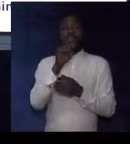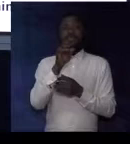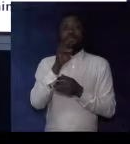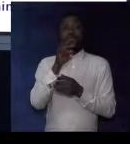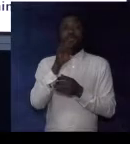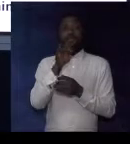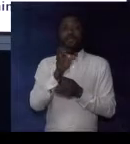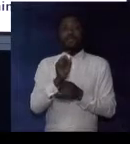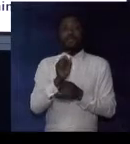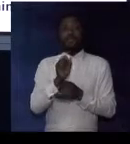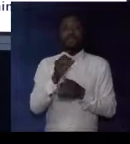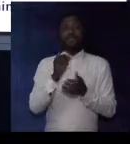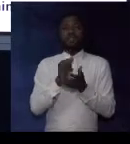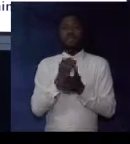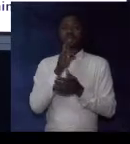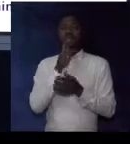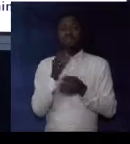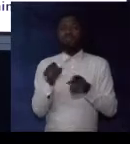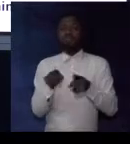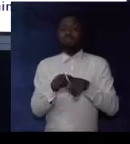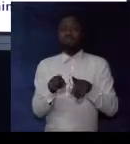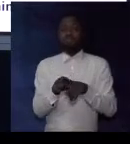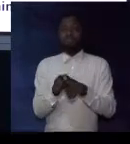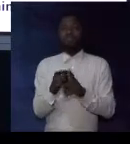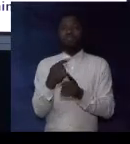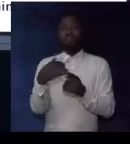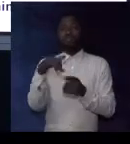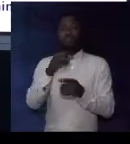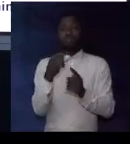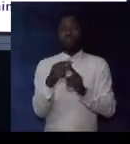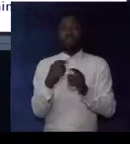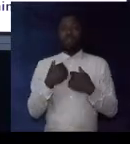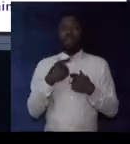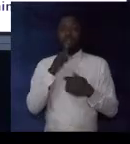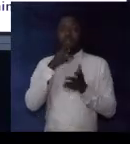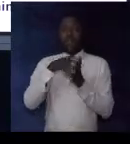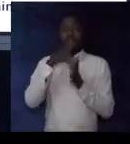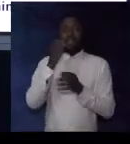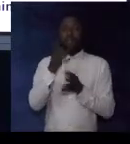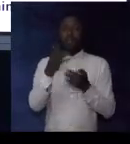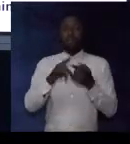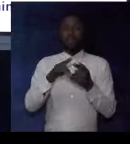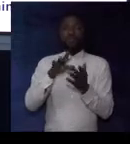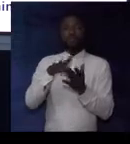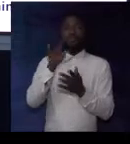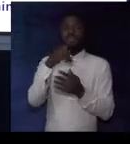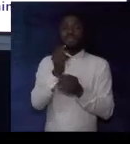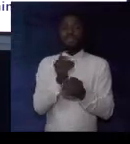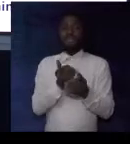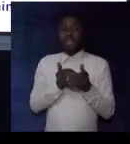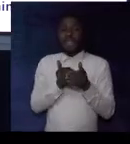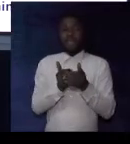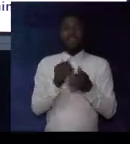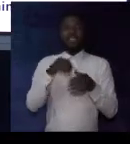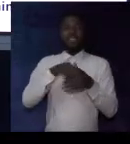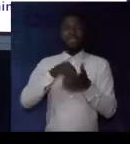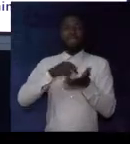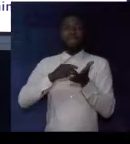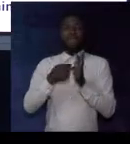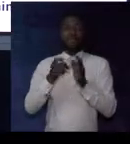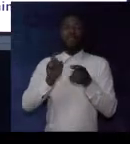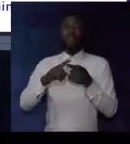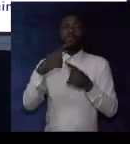synonyms. The words that are synonymous to those words have been learnt. Now you are going to choose the nearest